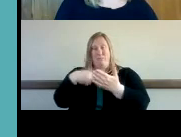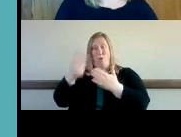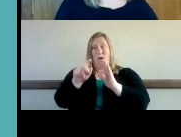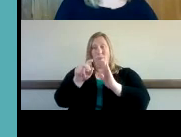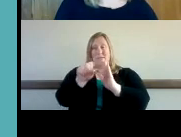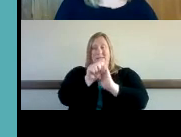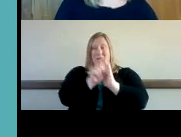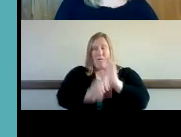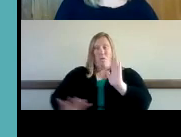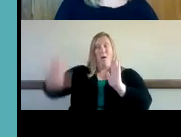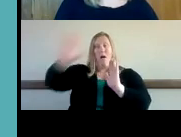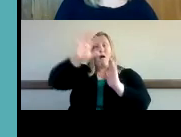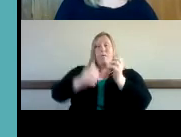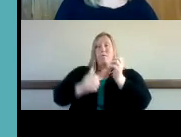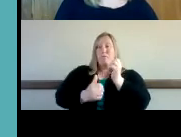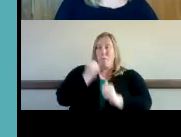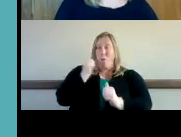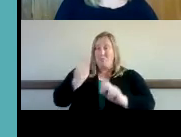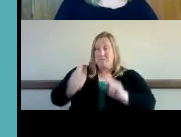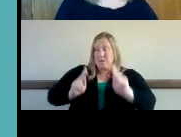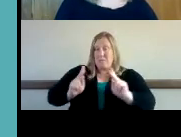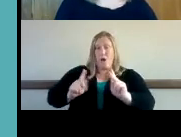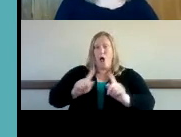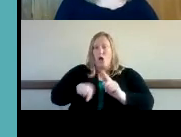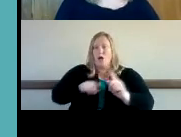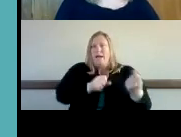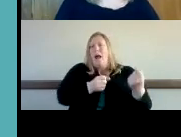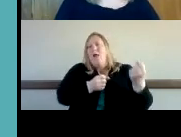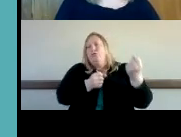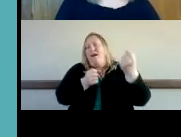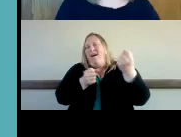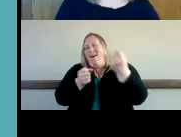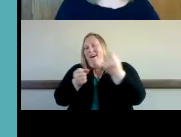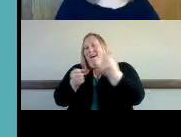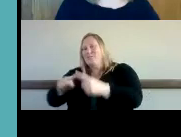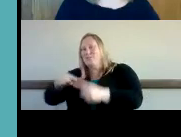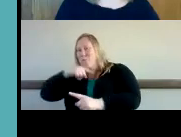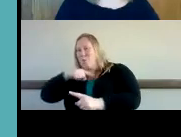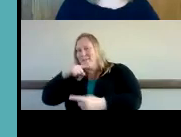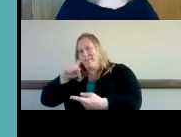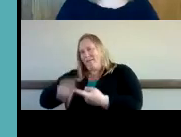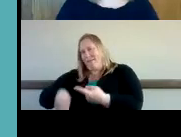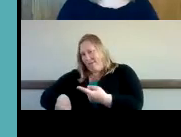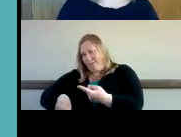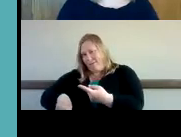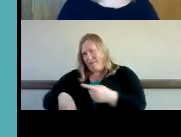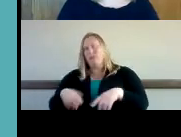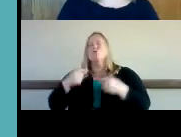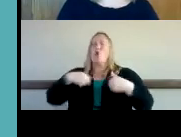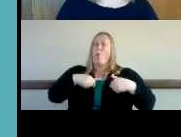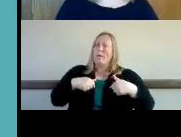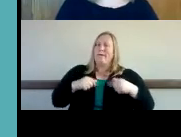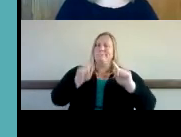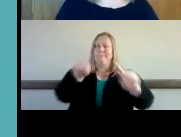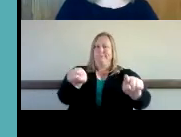most of them would not be able to get to milwaukee easily or even at all what we determine